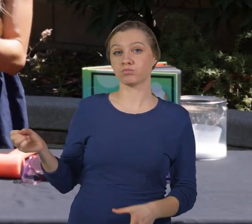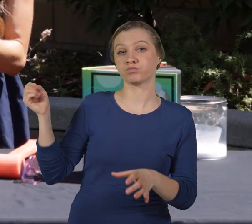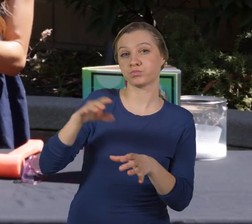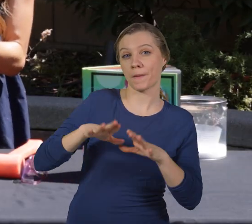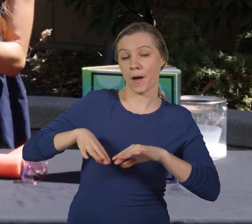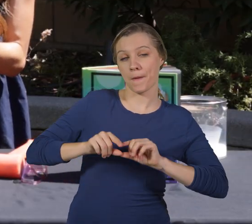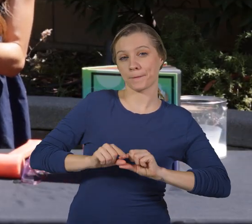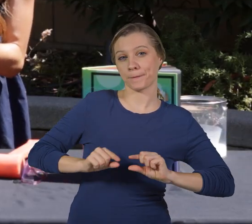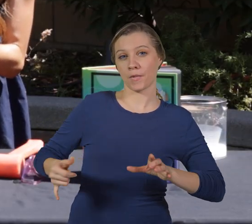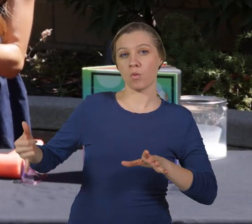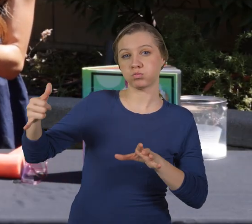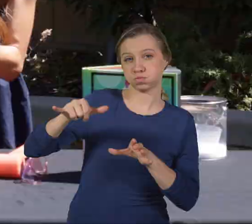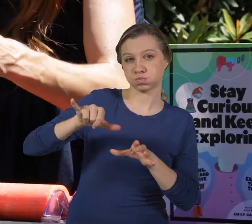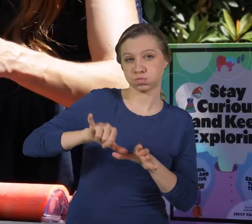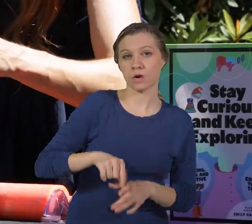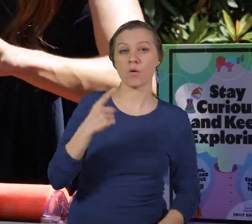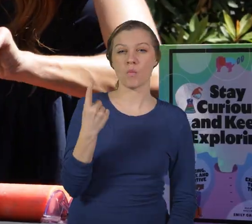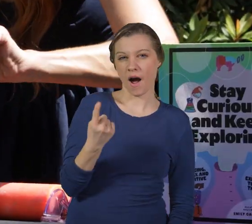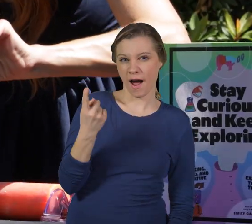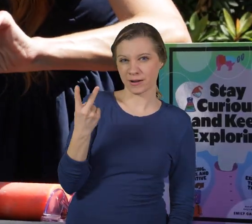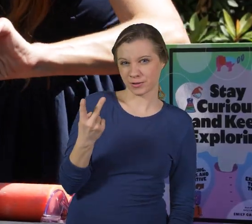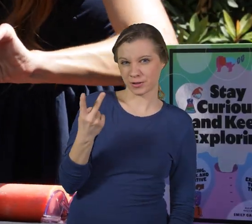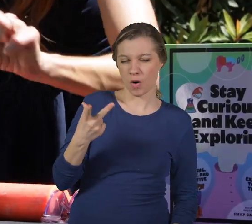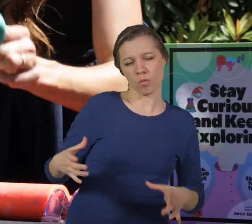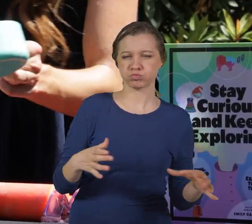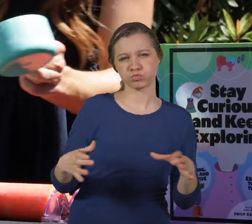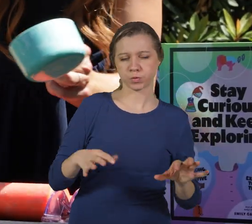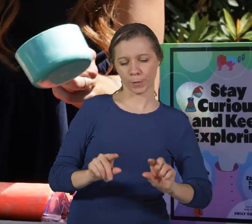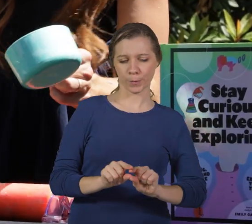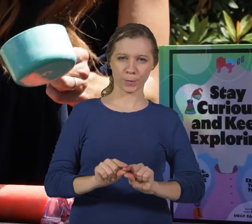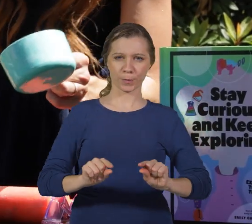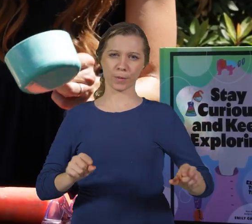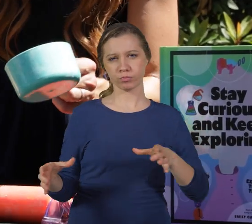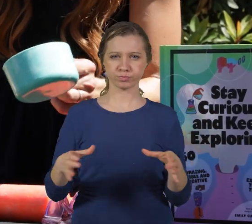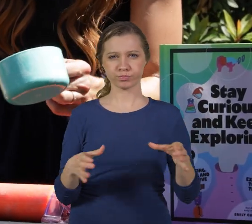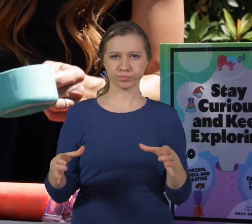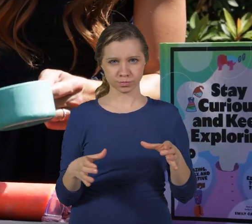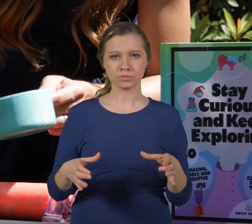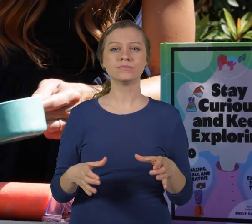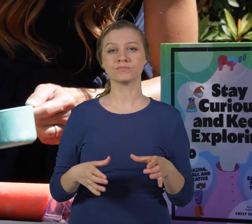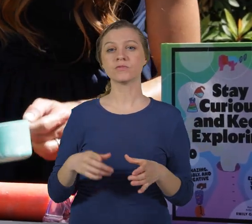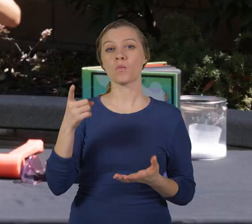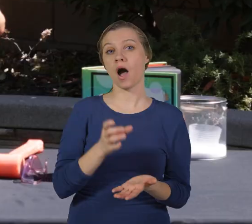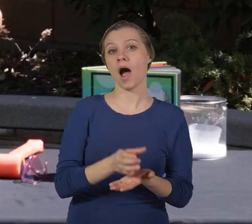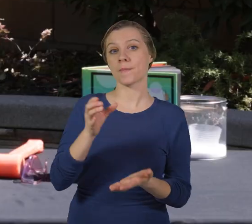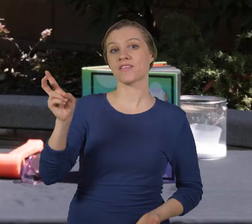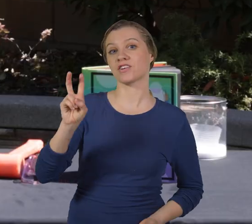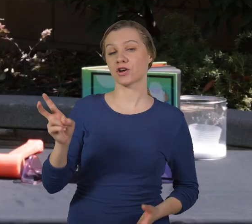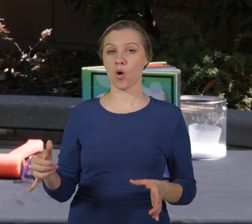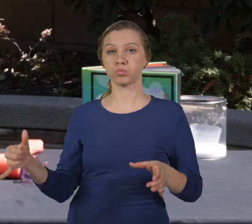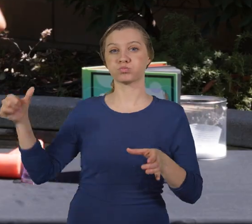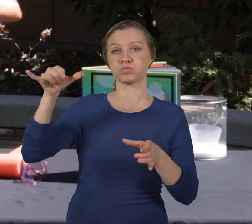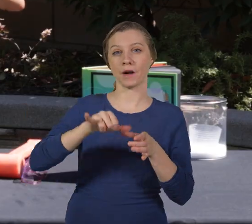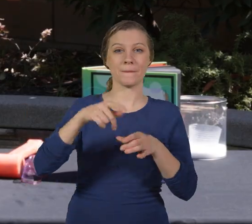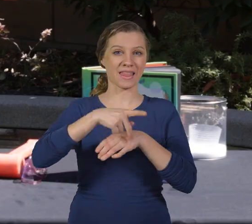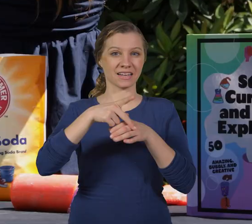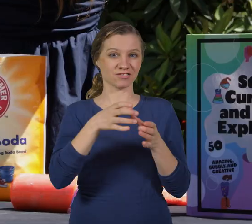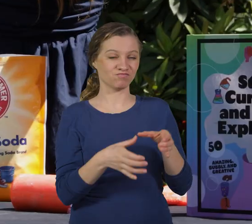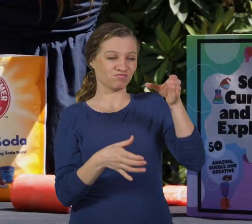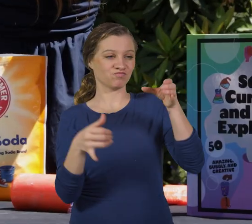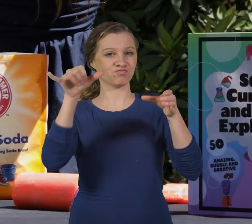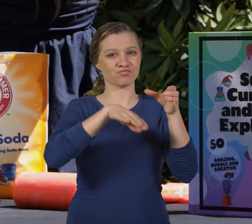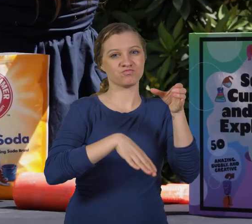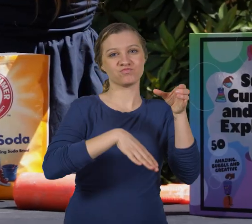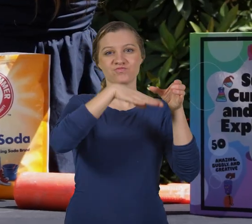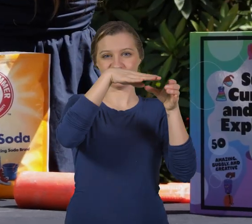soda in the bottom of your paint can. One, two, three. Shake it around so it's flat. Now we're going to add one cup of